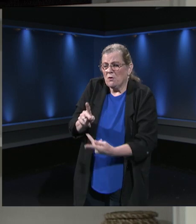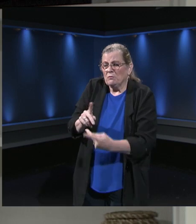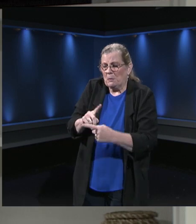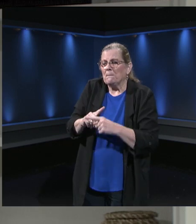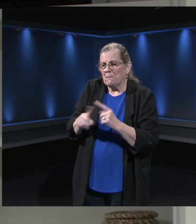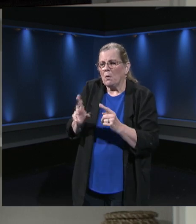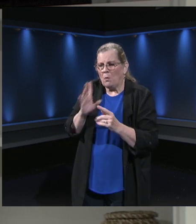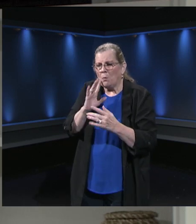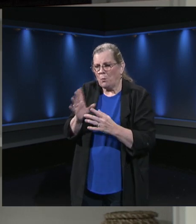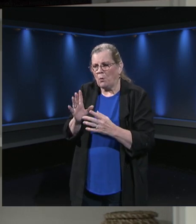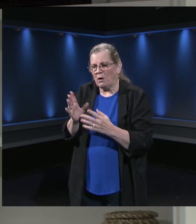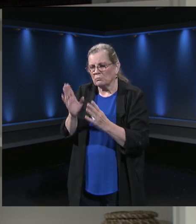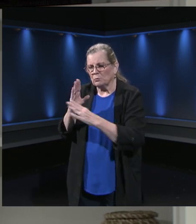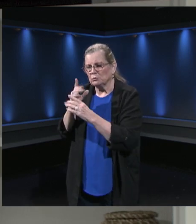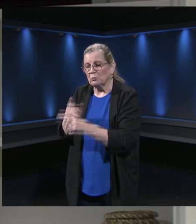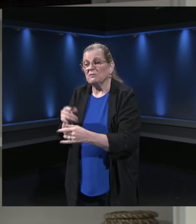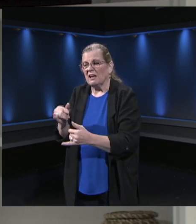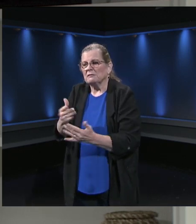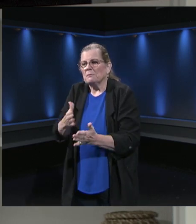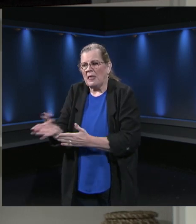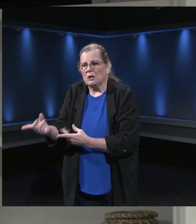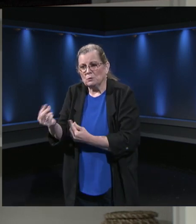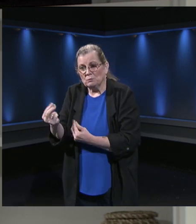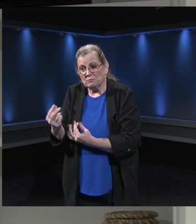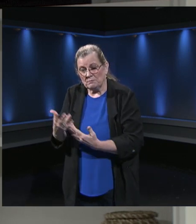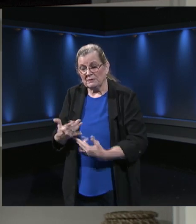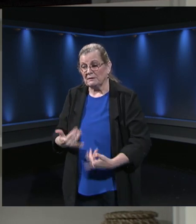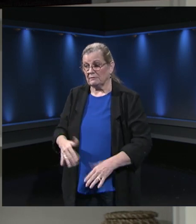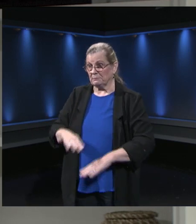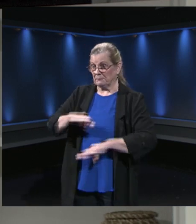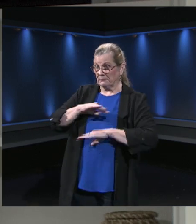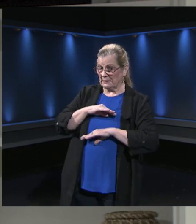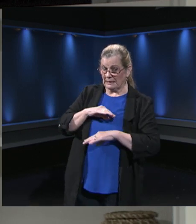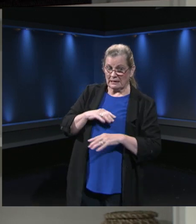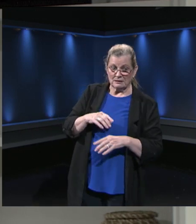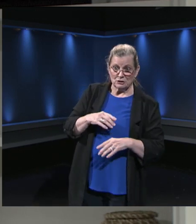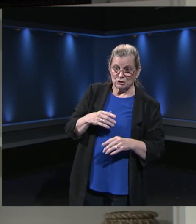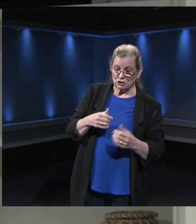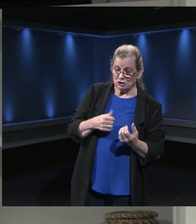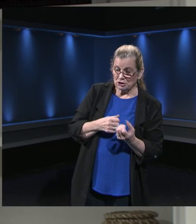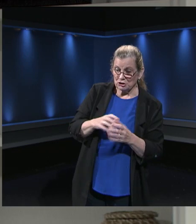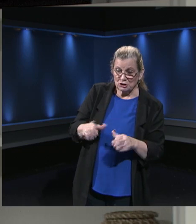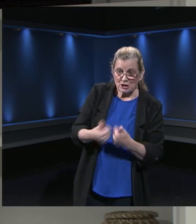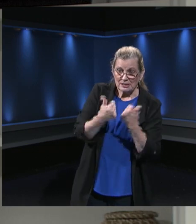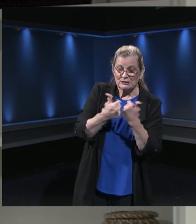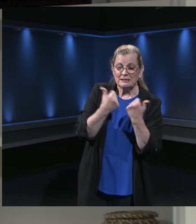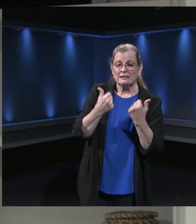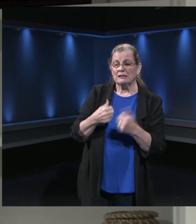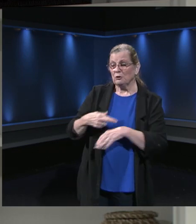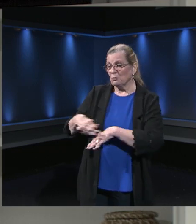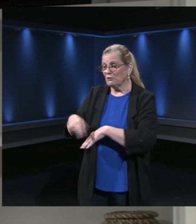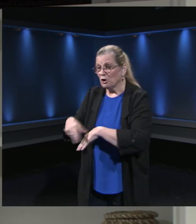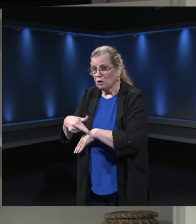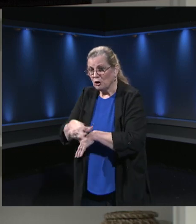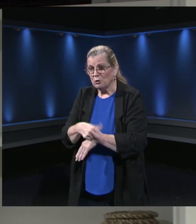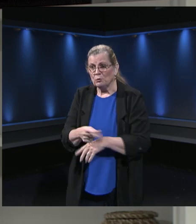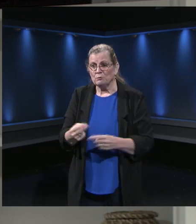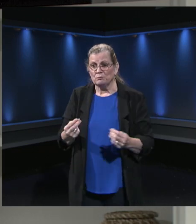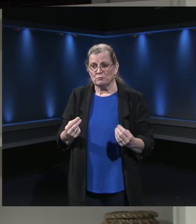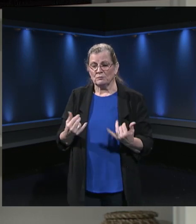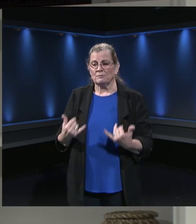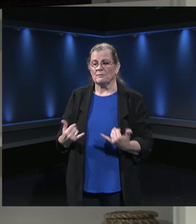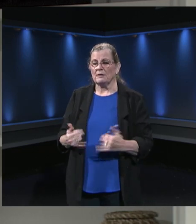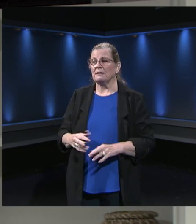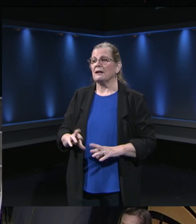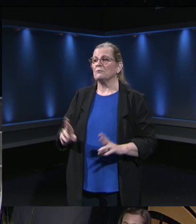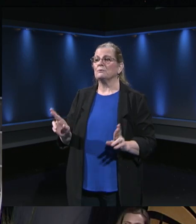meet those challenges, to redirect and ensure that instruction is maximized. I think we have a phone call. Let's take